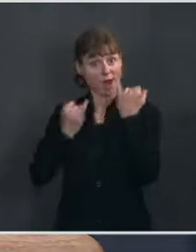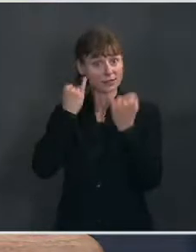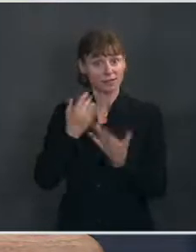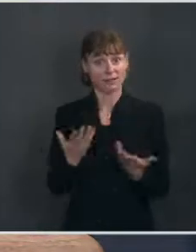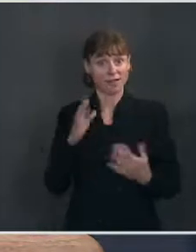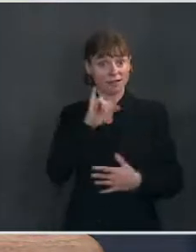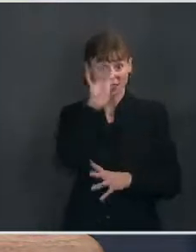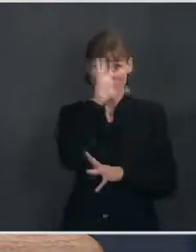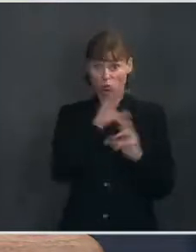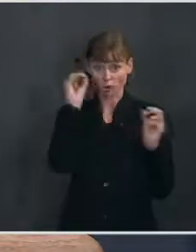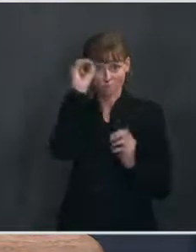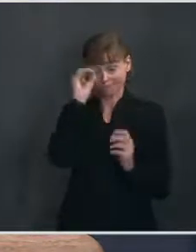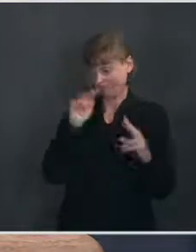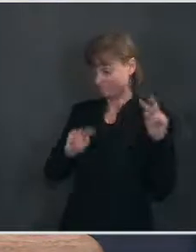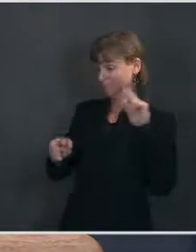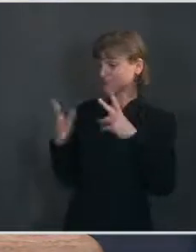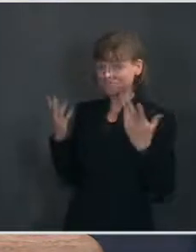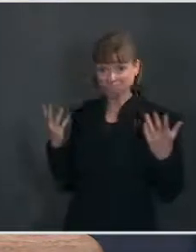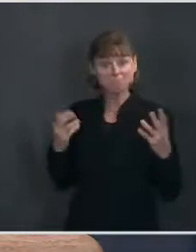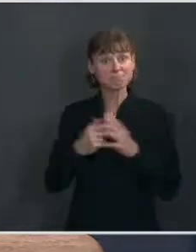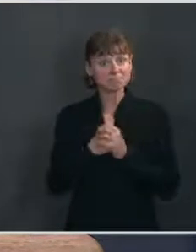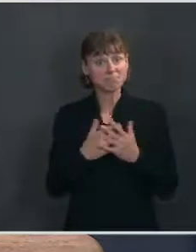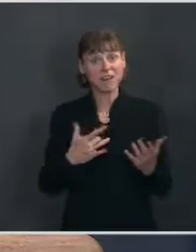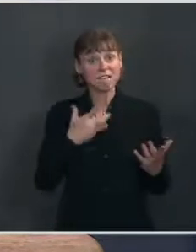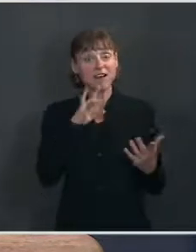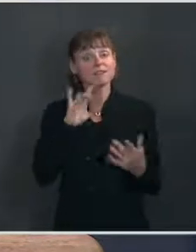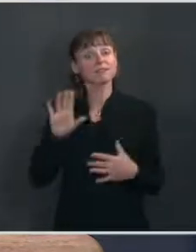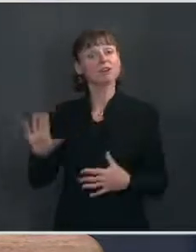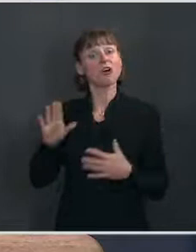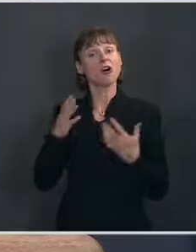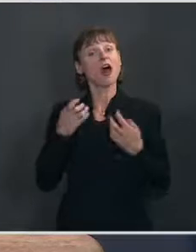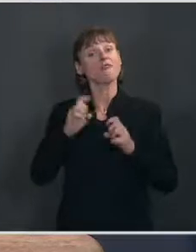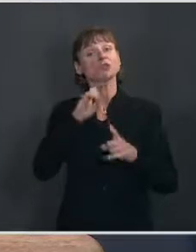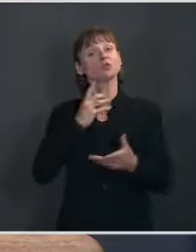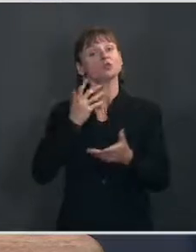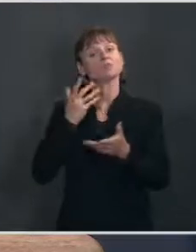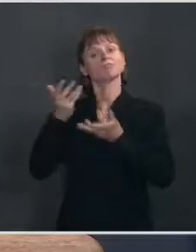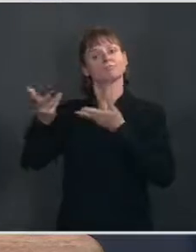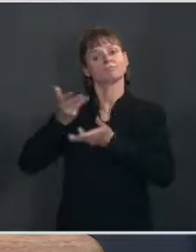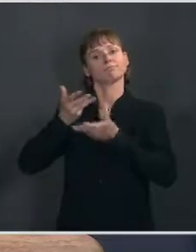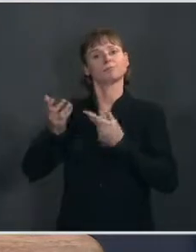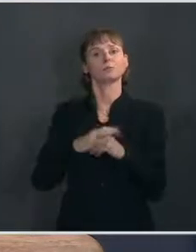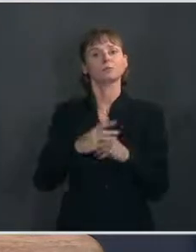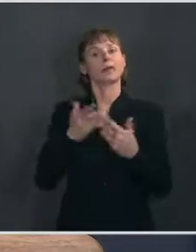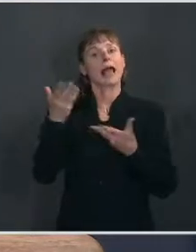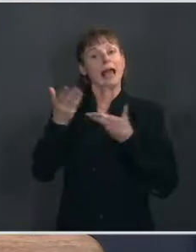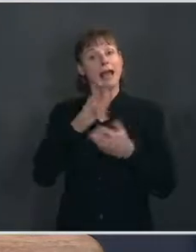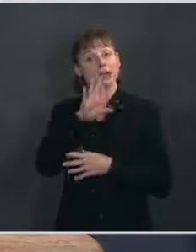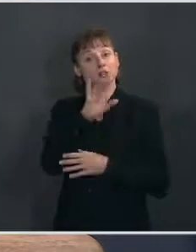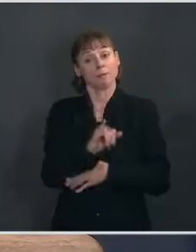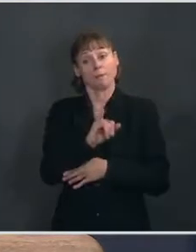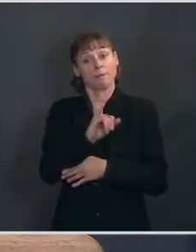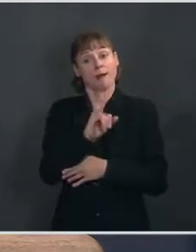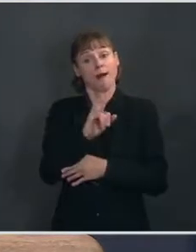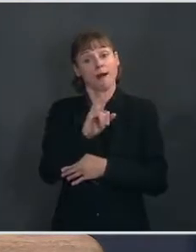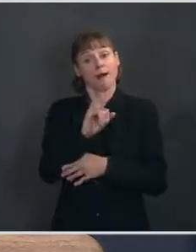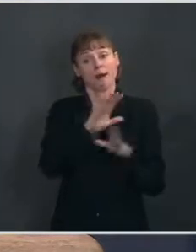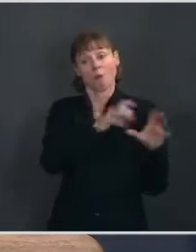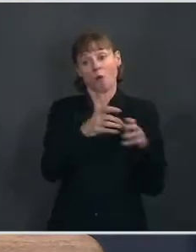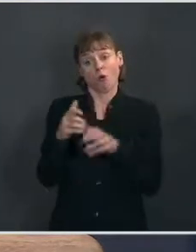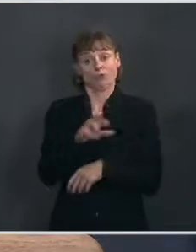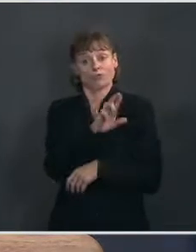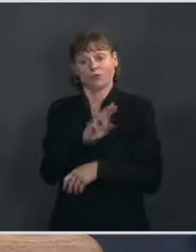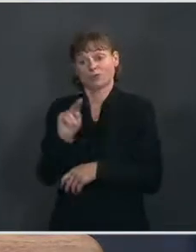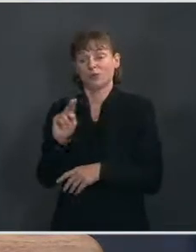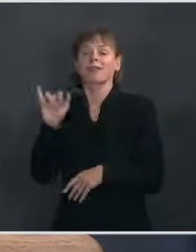sees it. He felt it was, you know, an effort to engage and engage on a bipartisan basis. And that's why he invited them to the